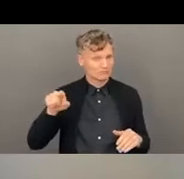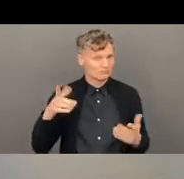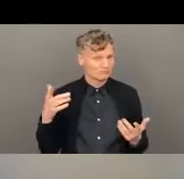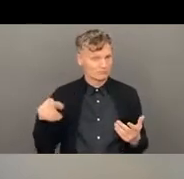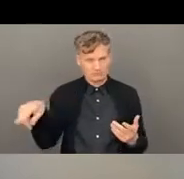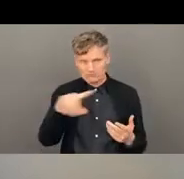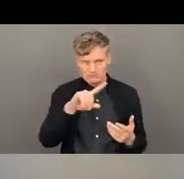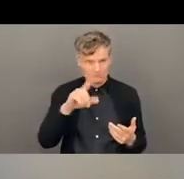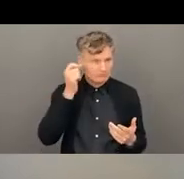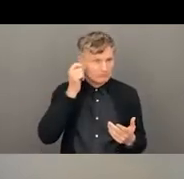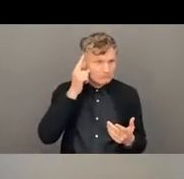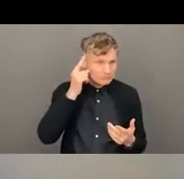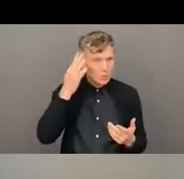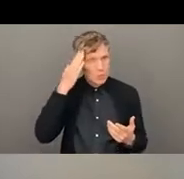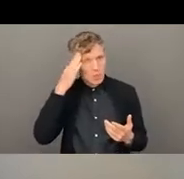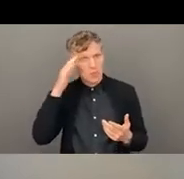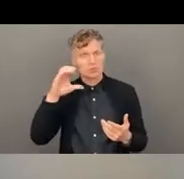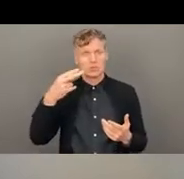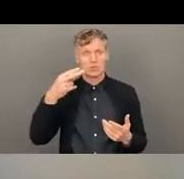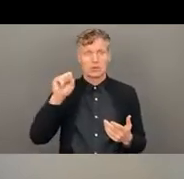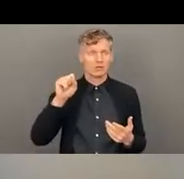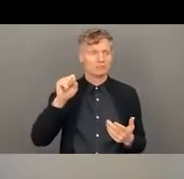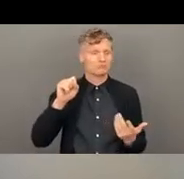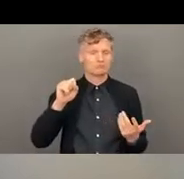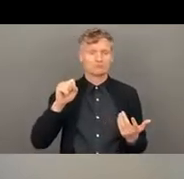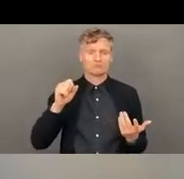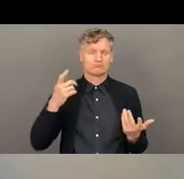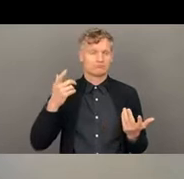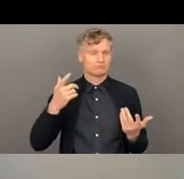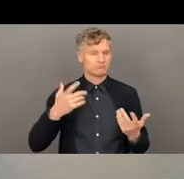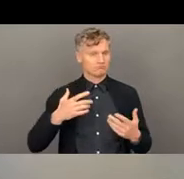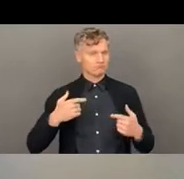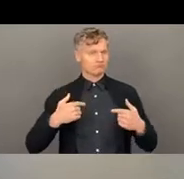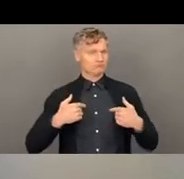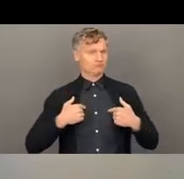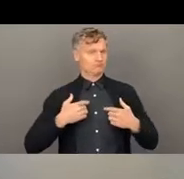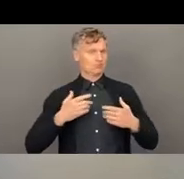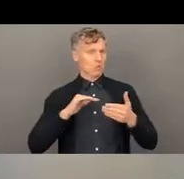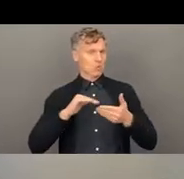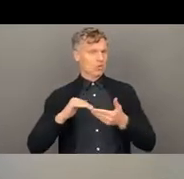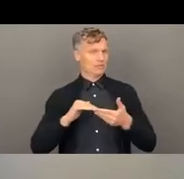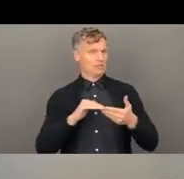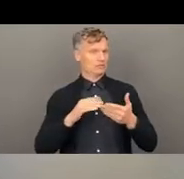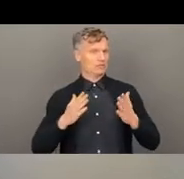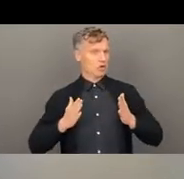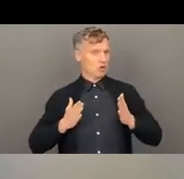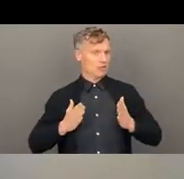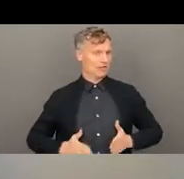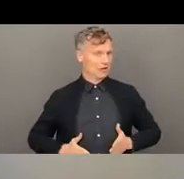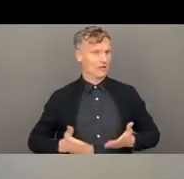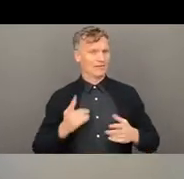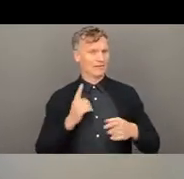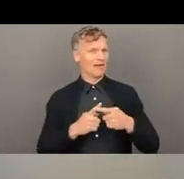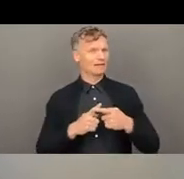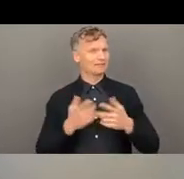of us as a humanitarian stroke development organization being part of that. And that if we weren't aware of it,